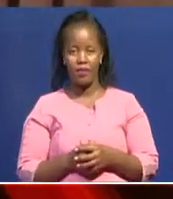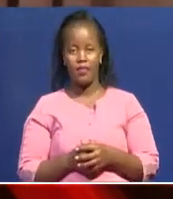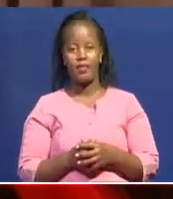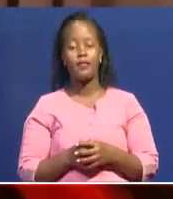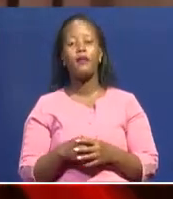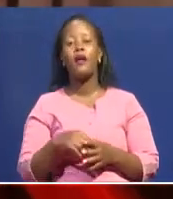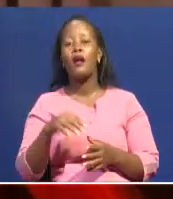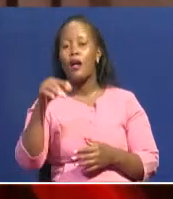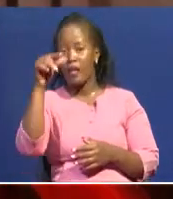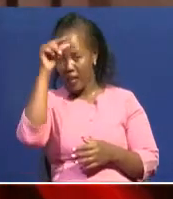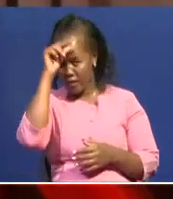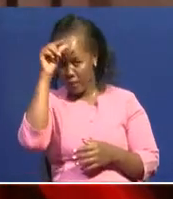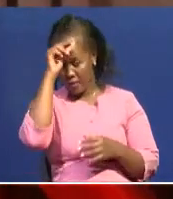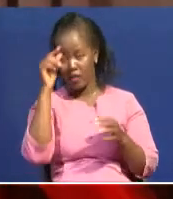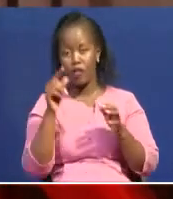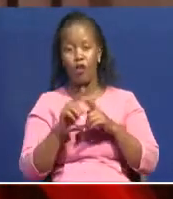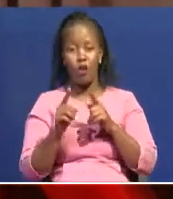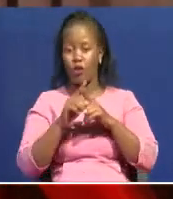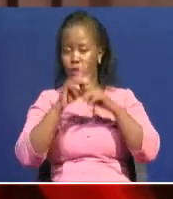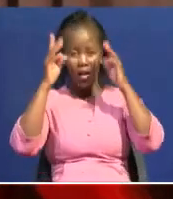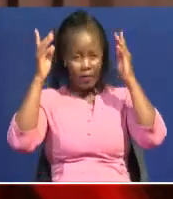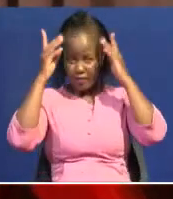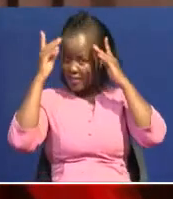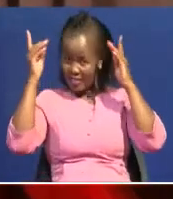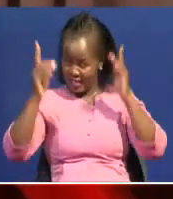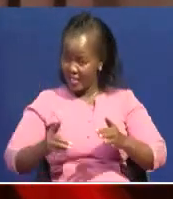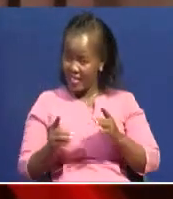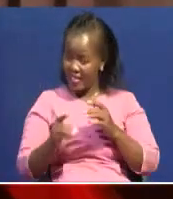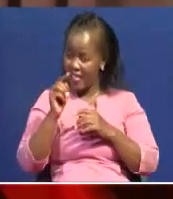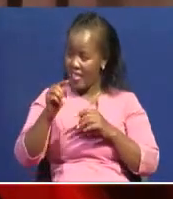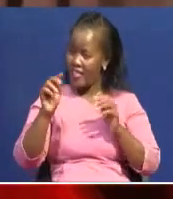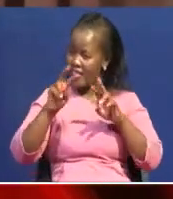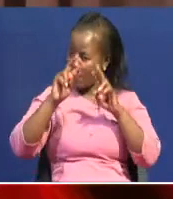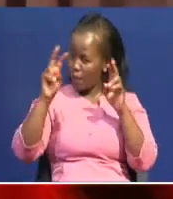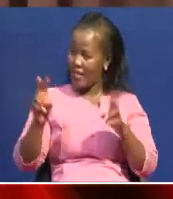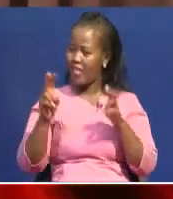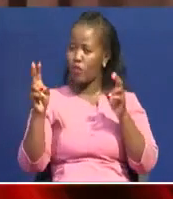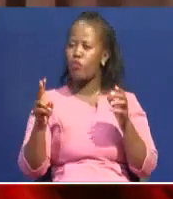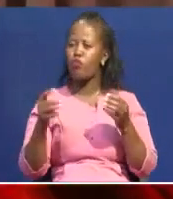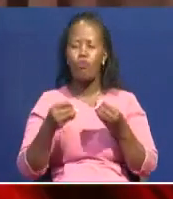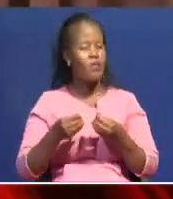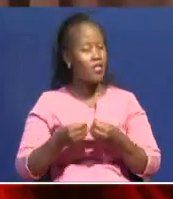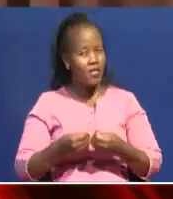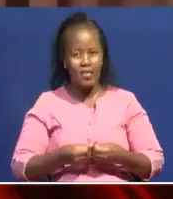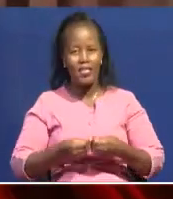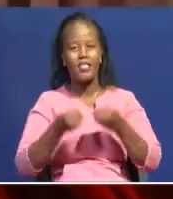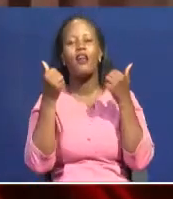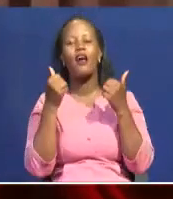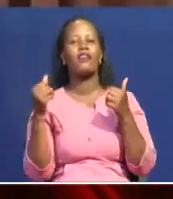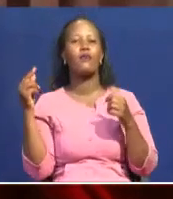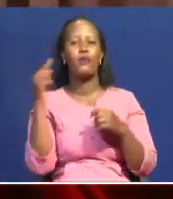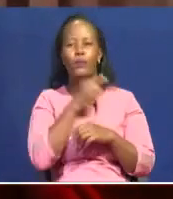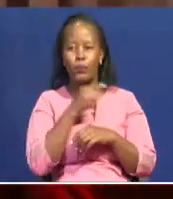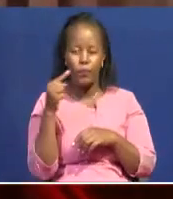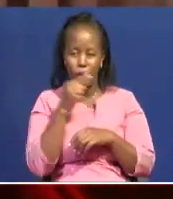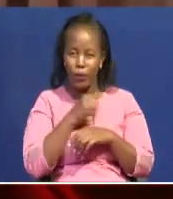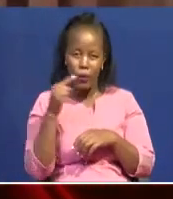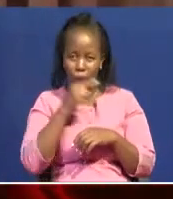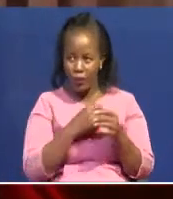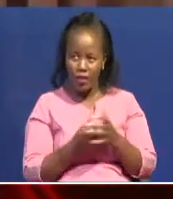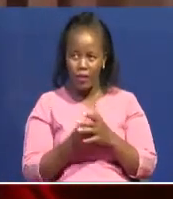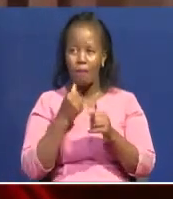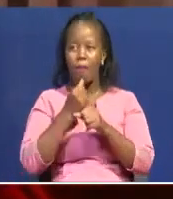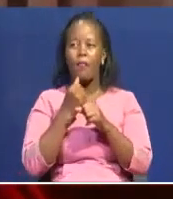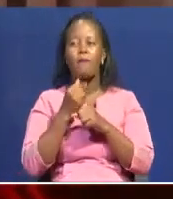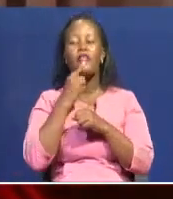The government has therefore decided that this matter will be dealt with as an existential threat to the